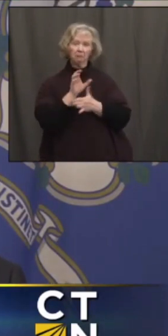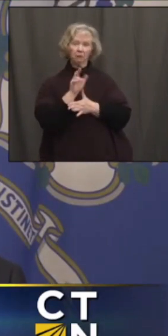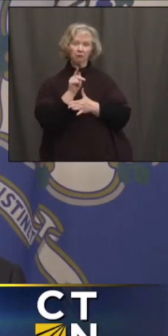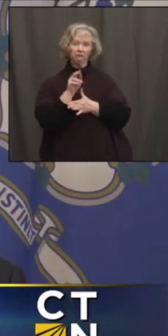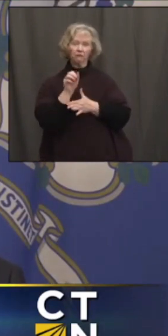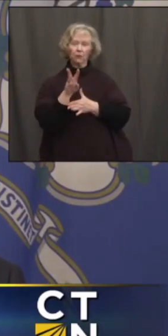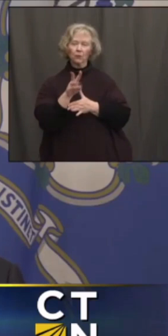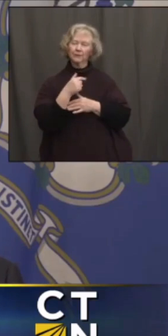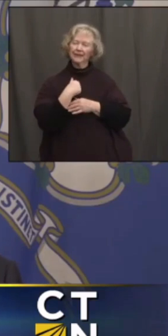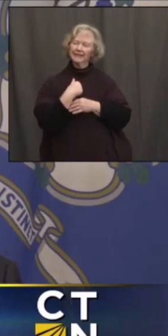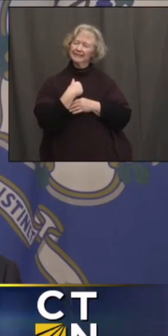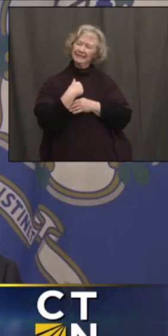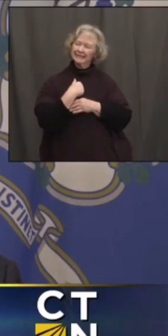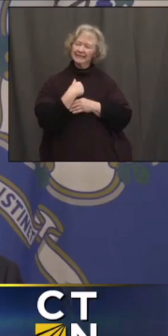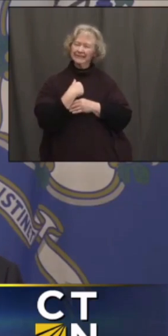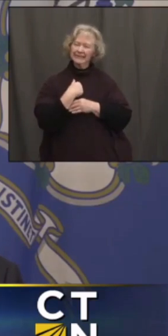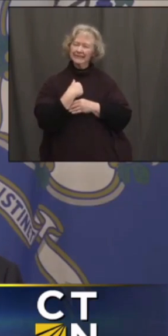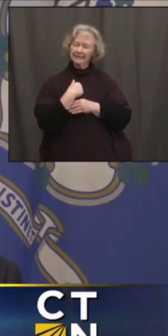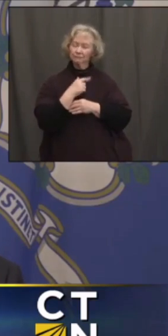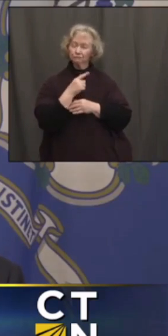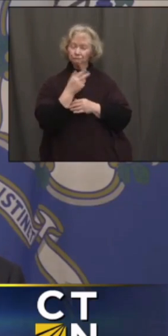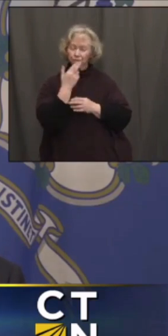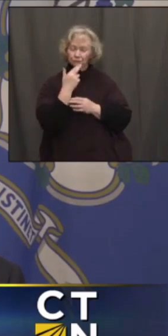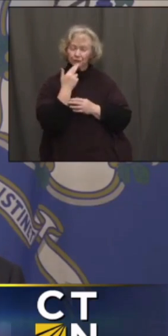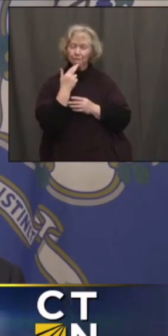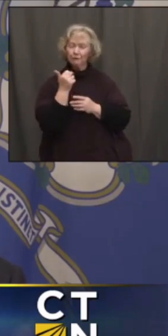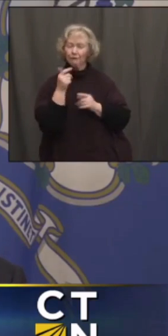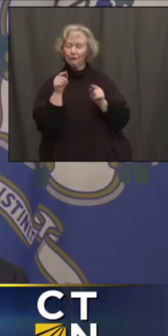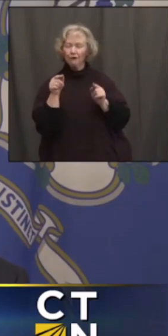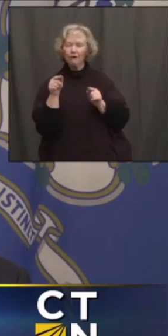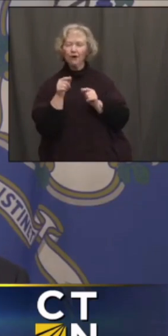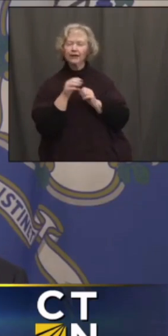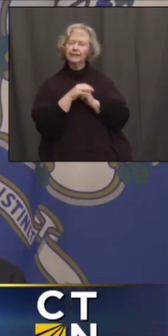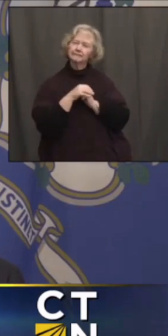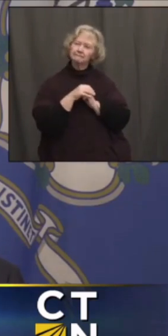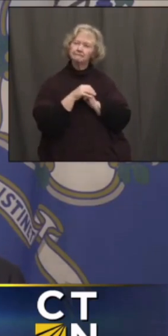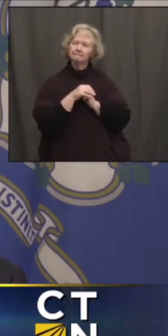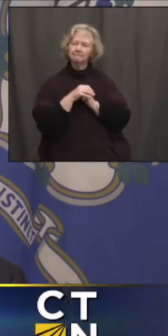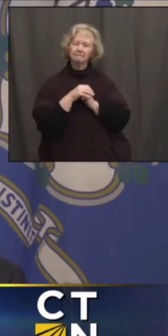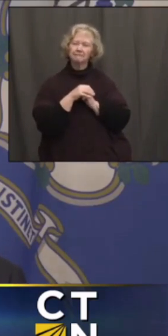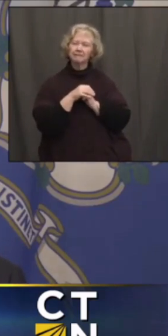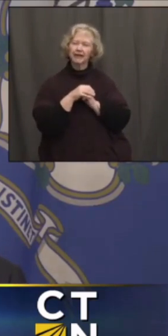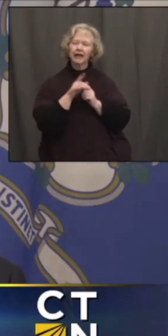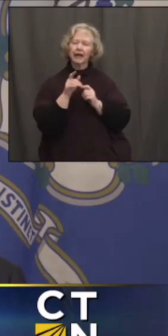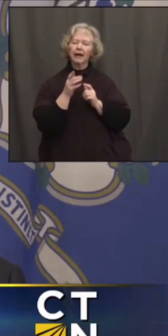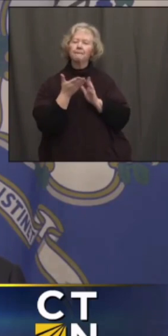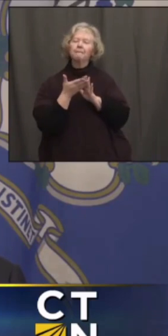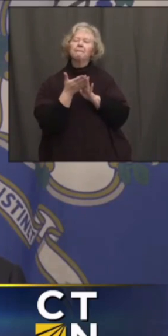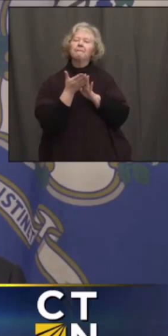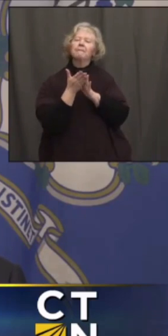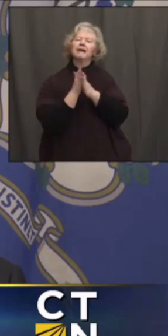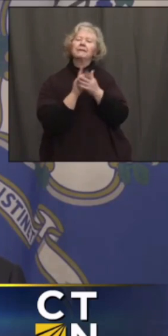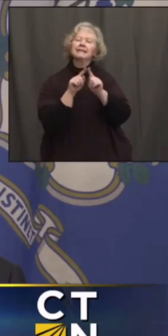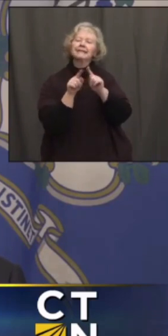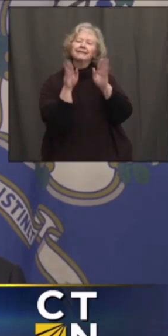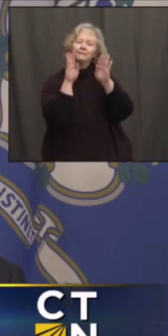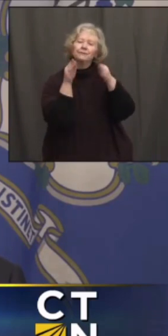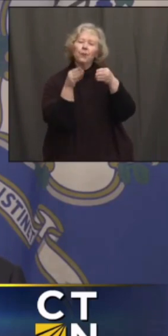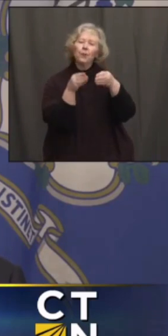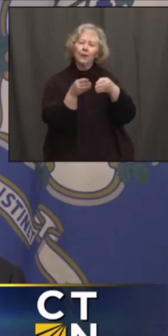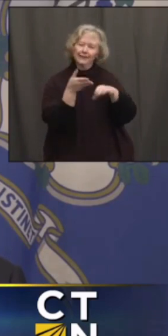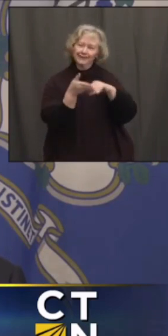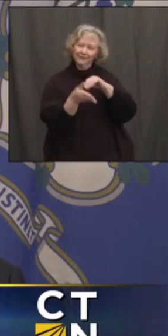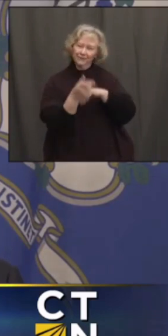me that restaurants and other places can sort of change their basic purpose after 11 o'clock at night, and we thought it was